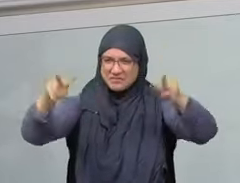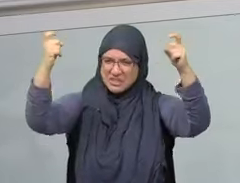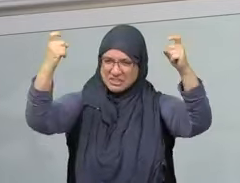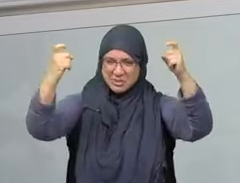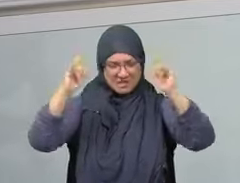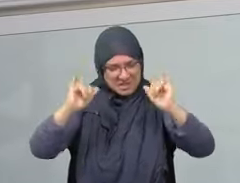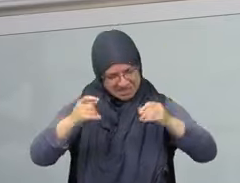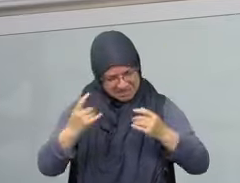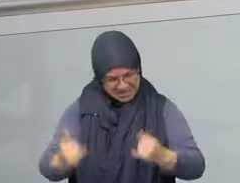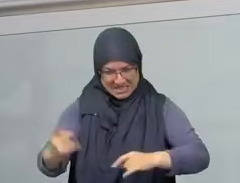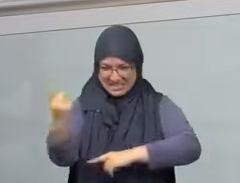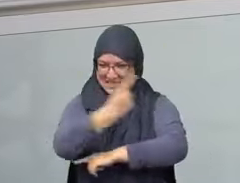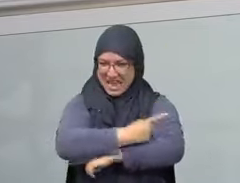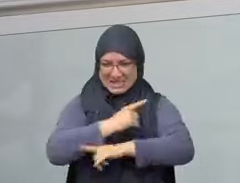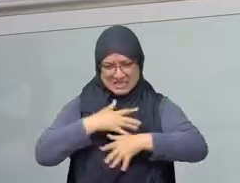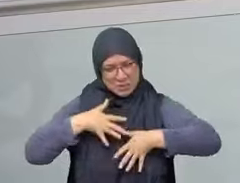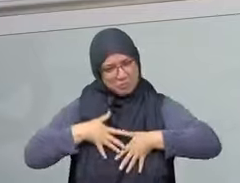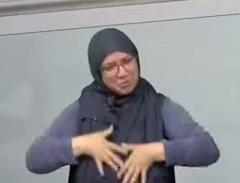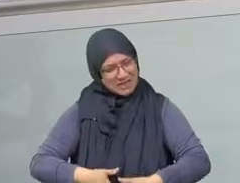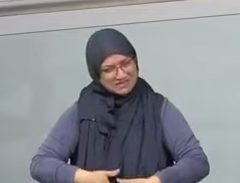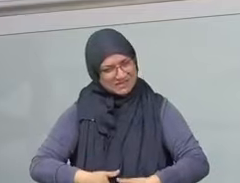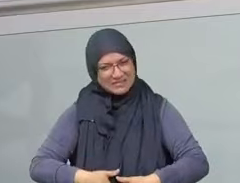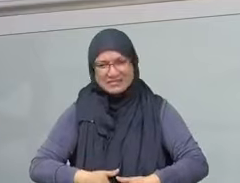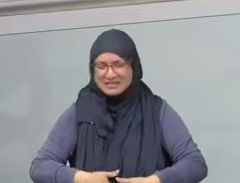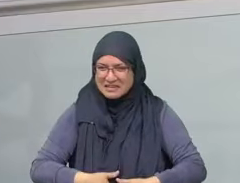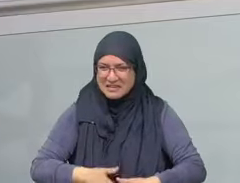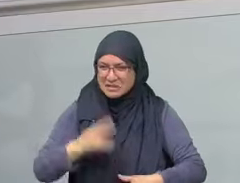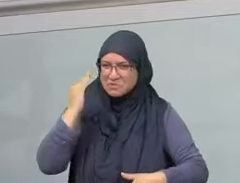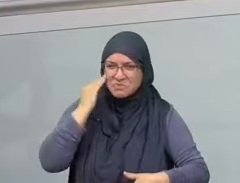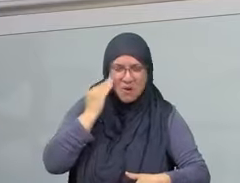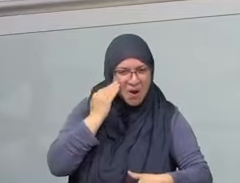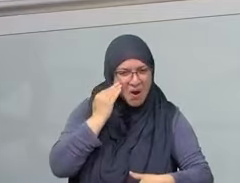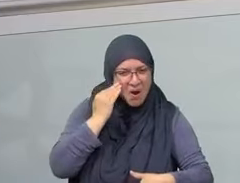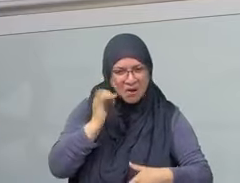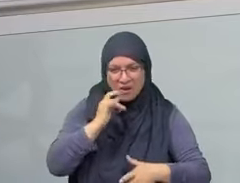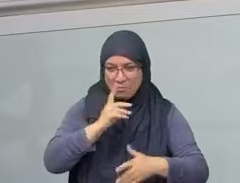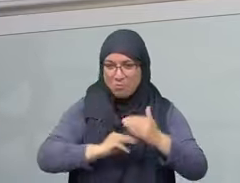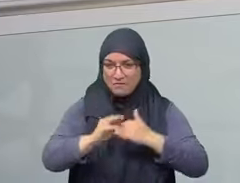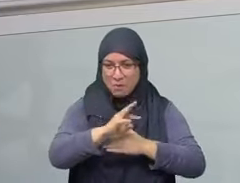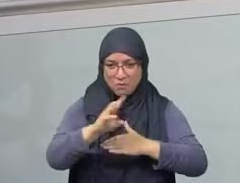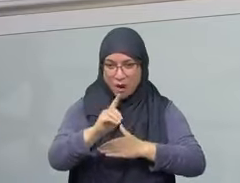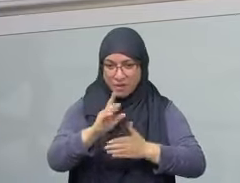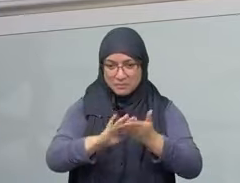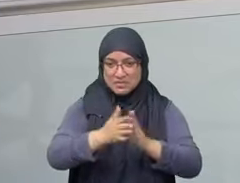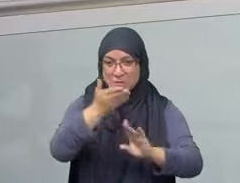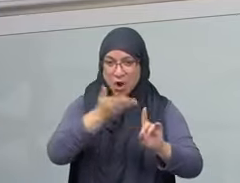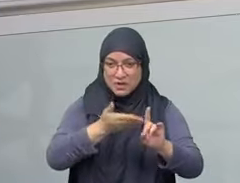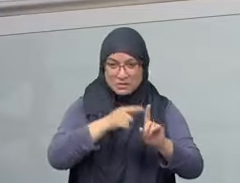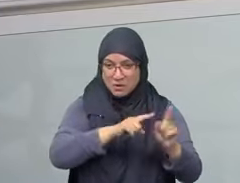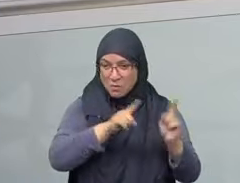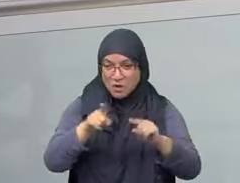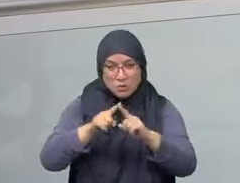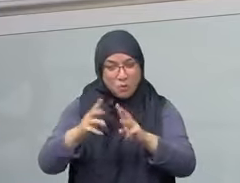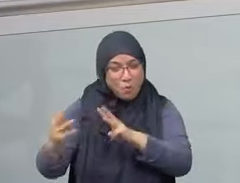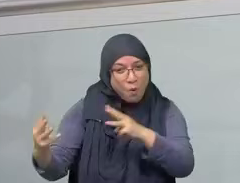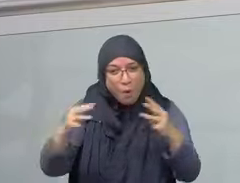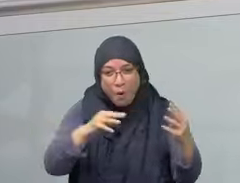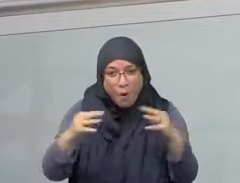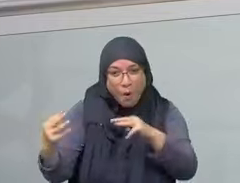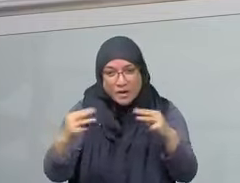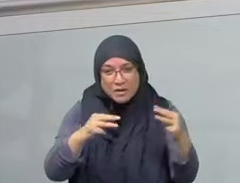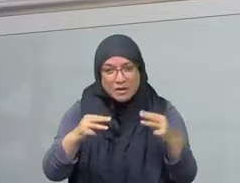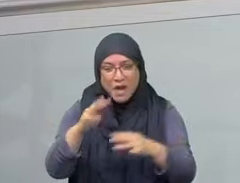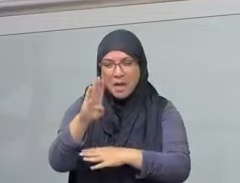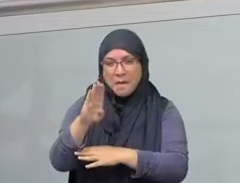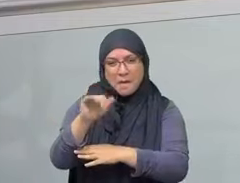their persecutors, against their oppressors in the battle of Badr, sending them angels alongside them. Allah subhanahu wa ta'ala took the